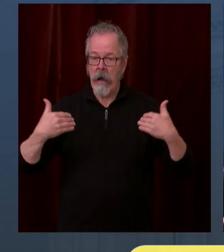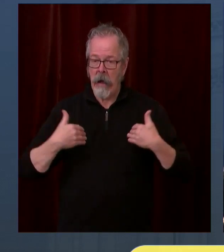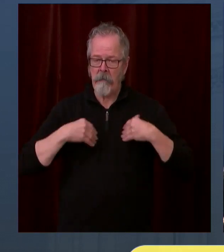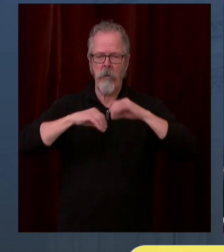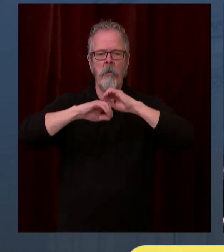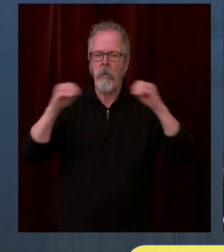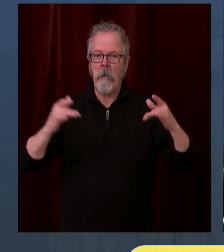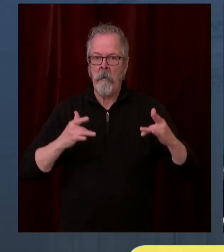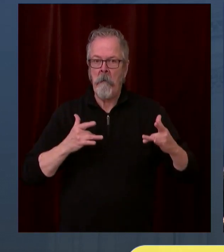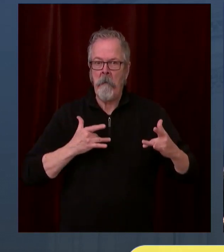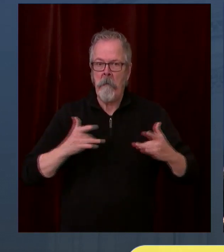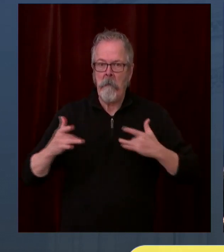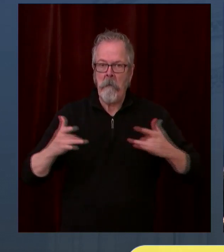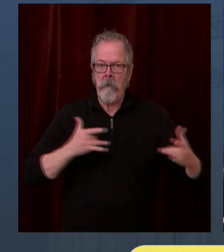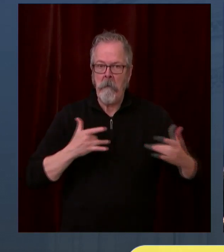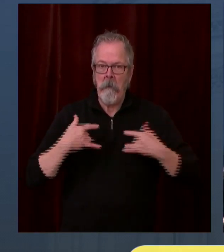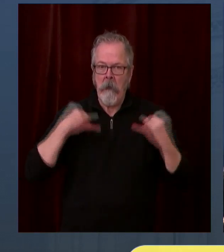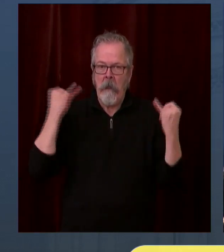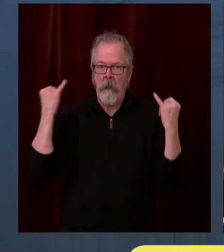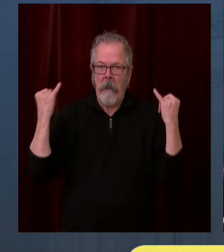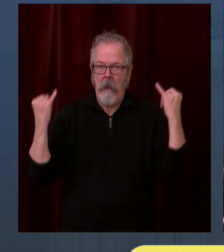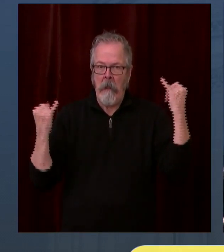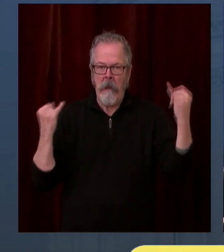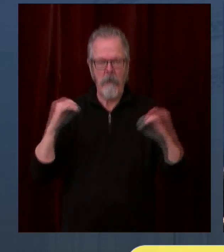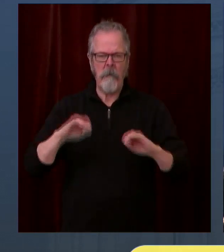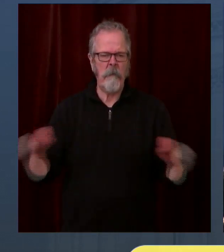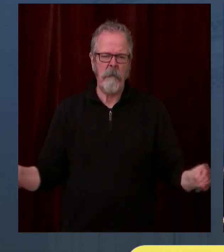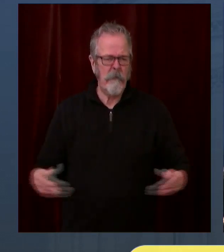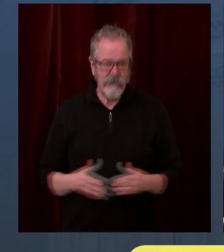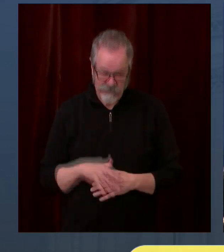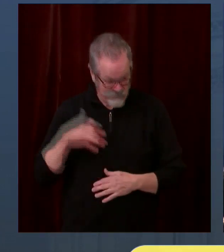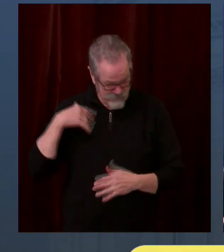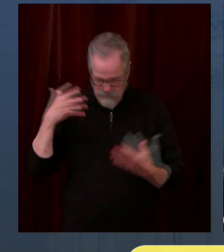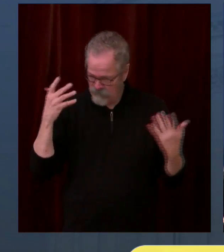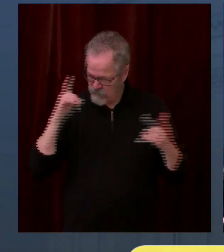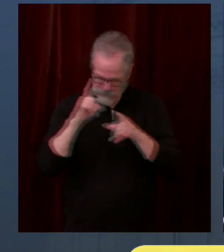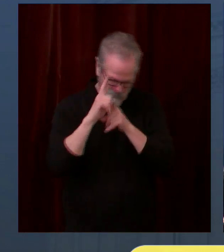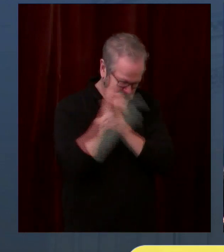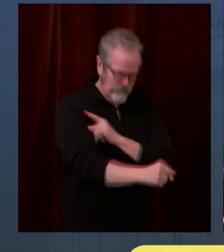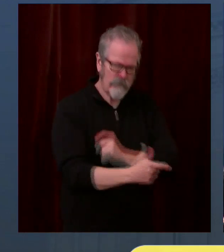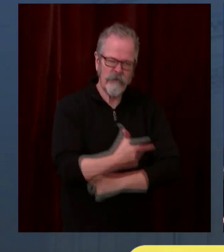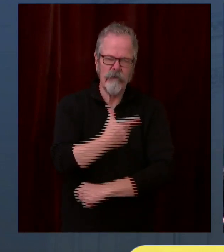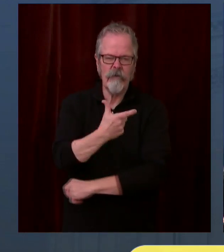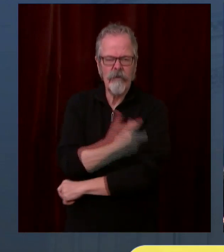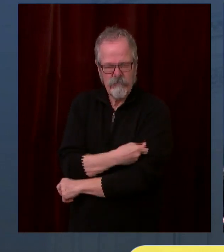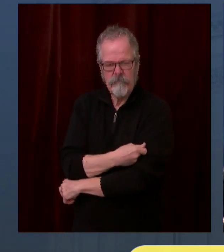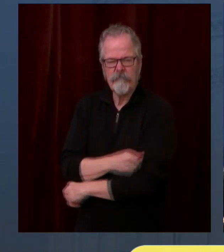family getting this vaccine. Your first question eluded me for a moment. What was your first question?